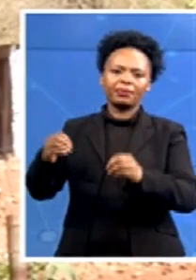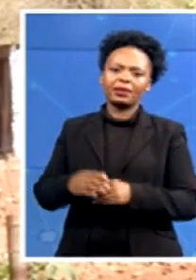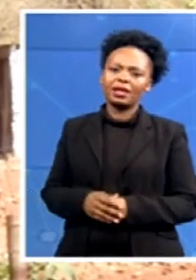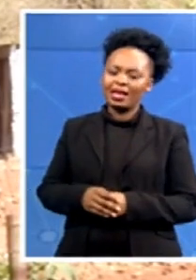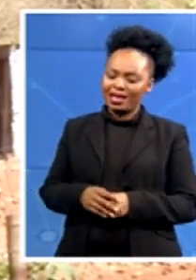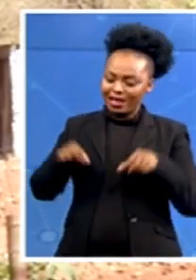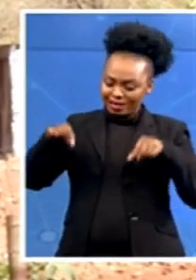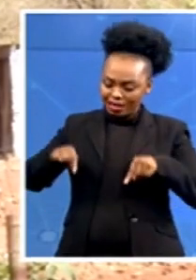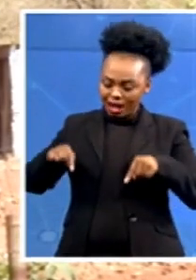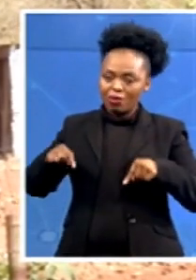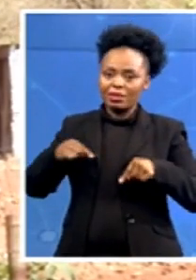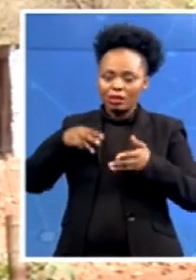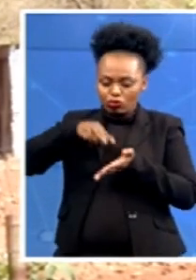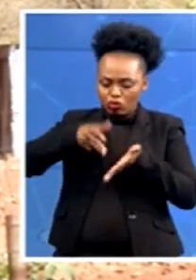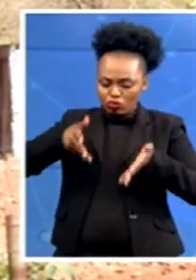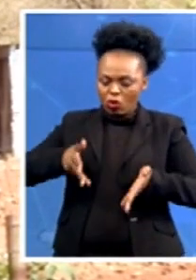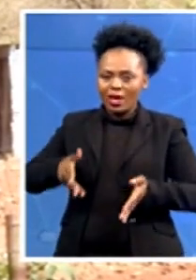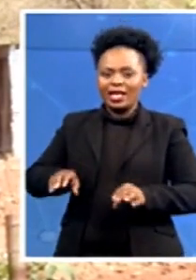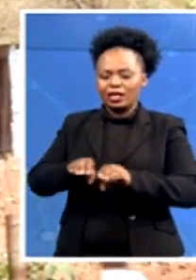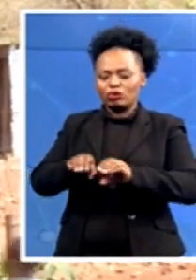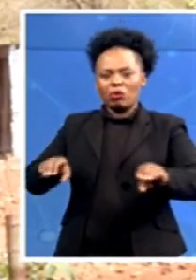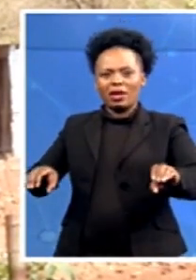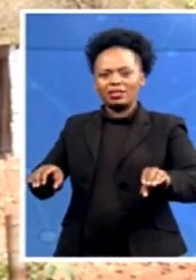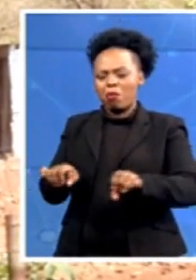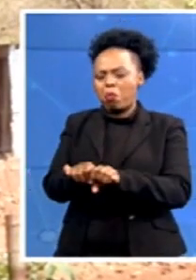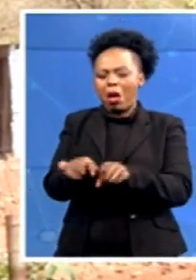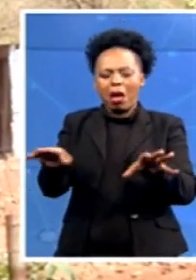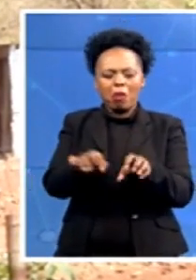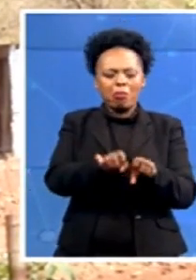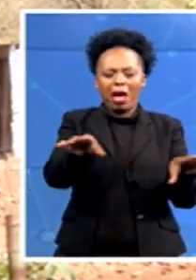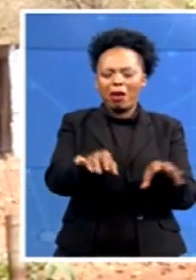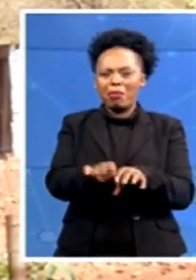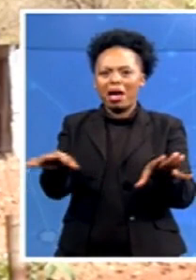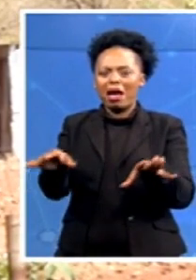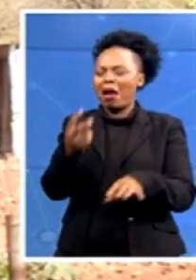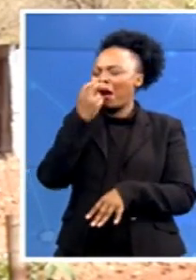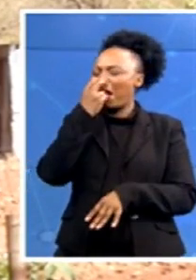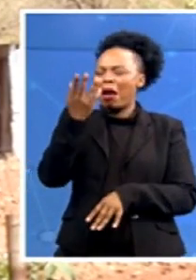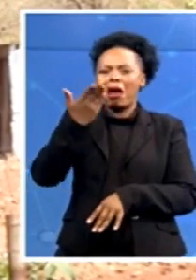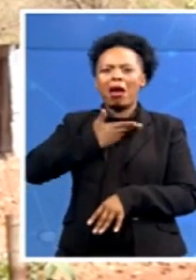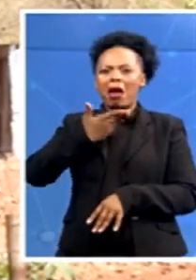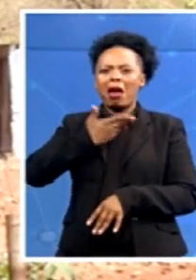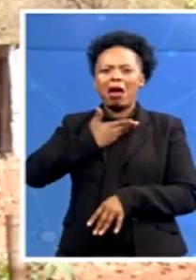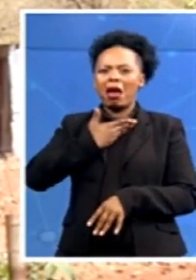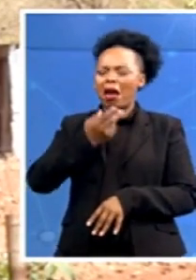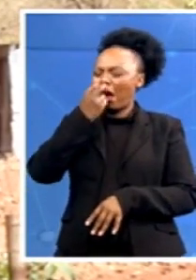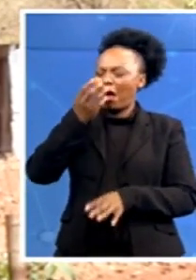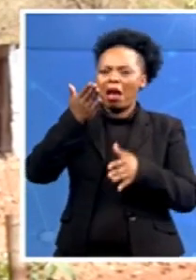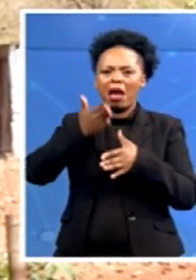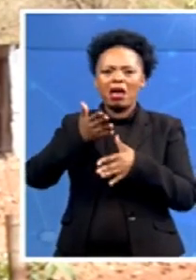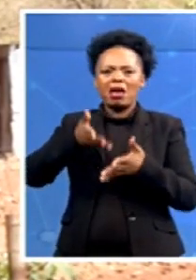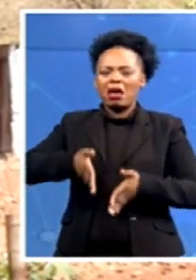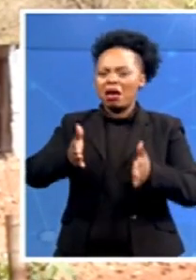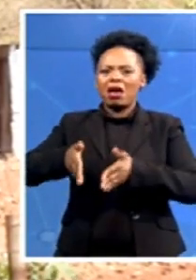storage, every time, every time, we cannot pass storage,